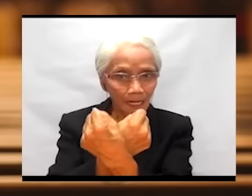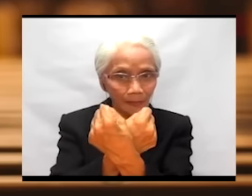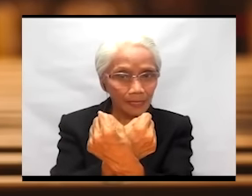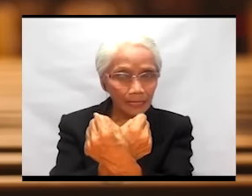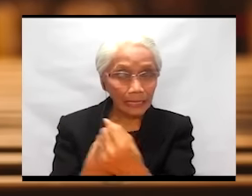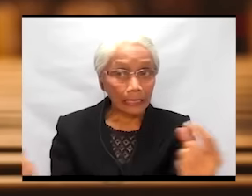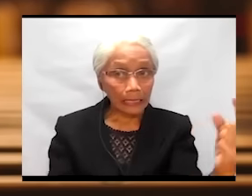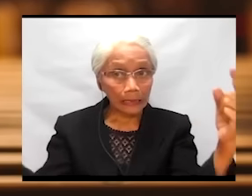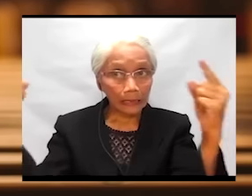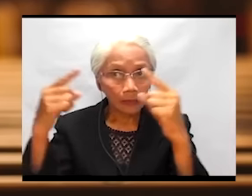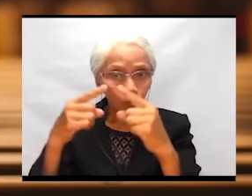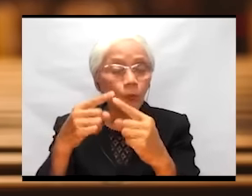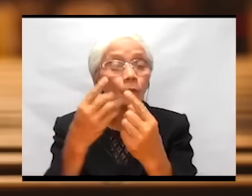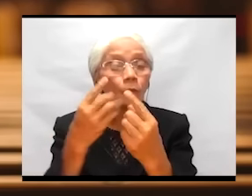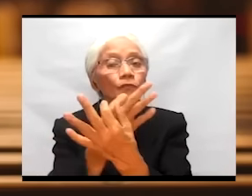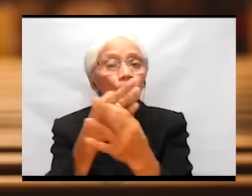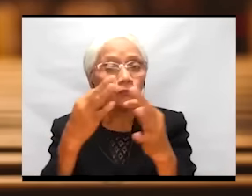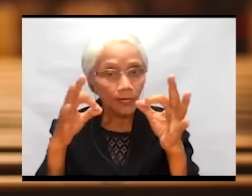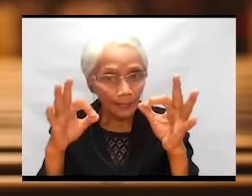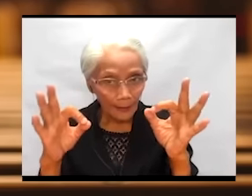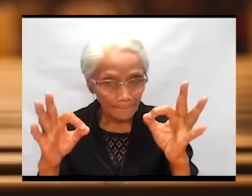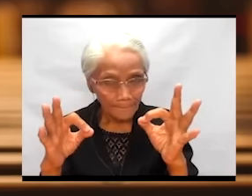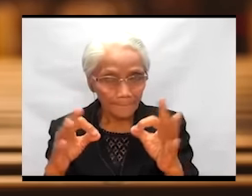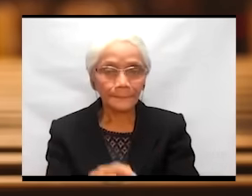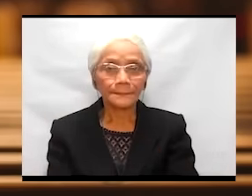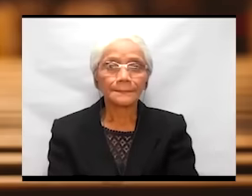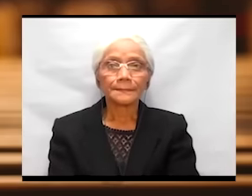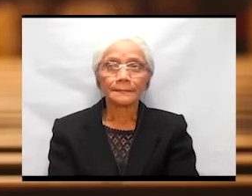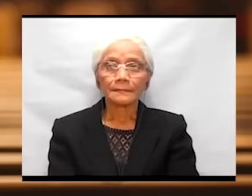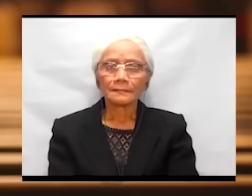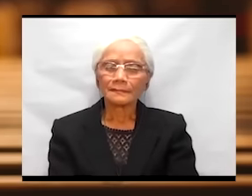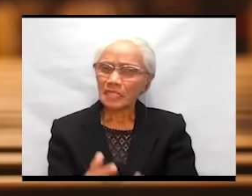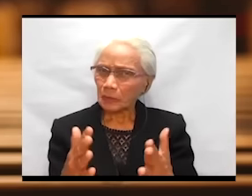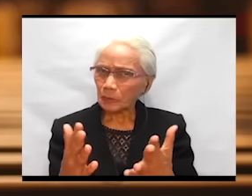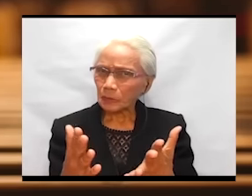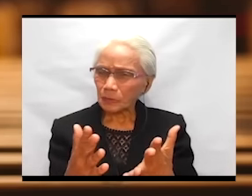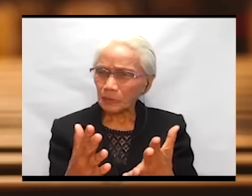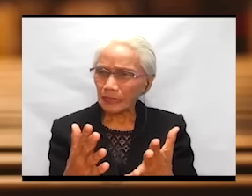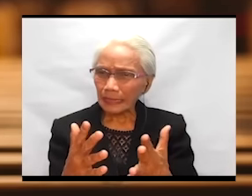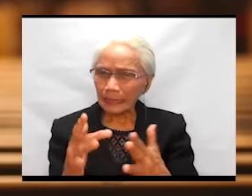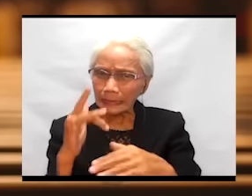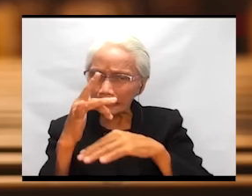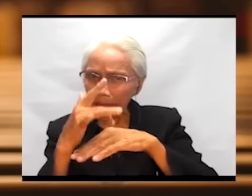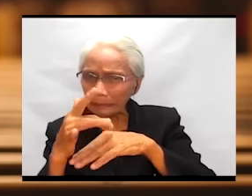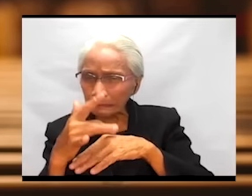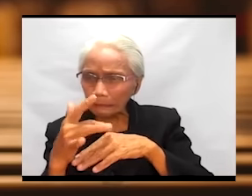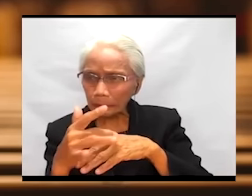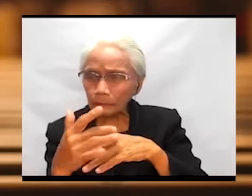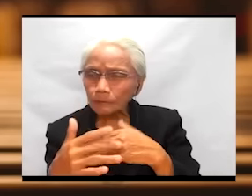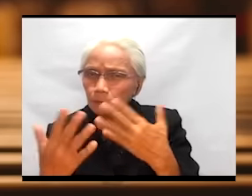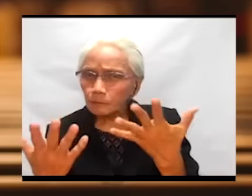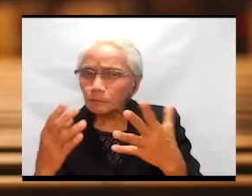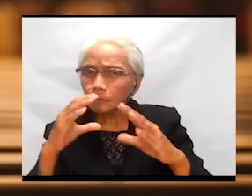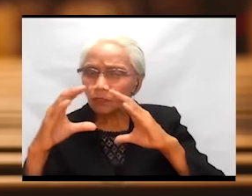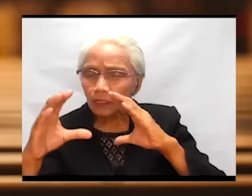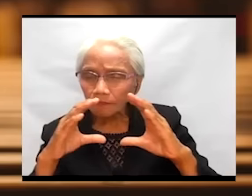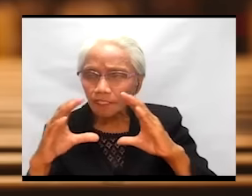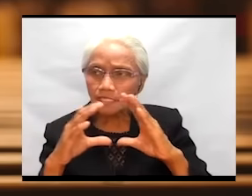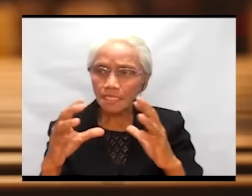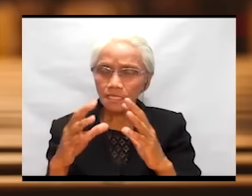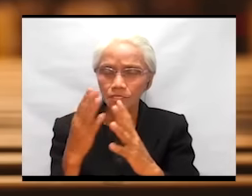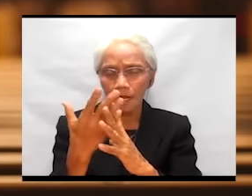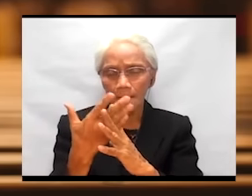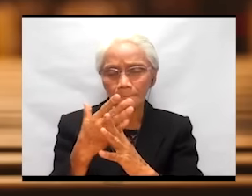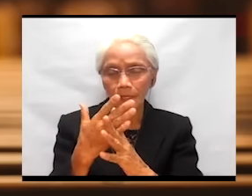And if we go a little earlier than that, the conversation between God and